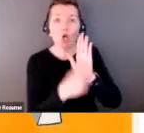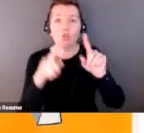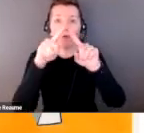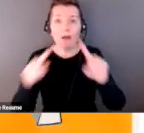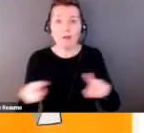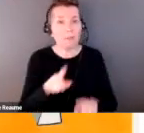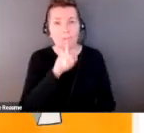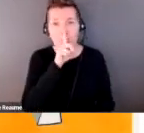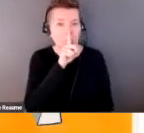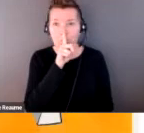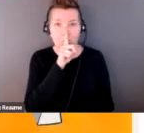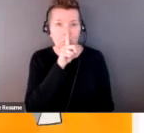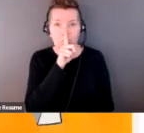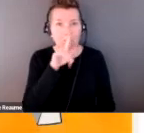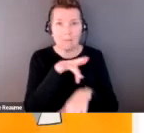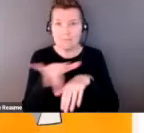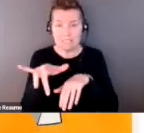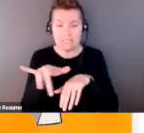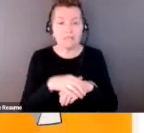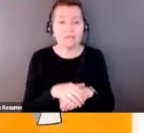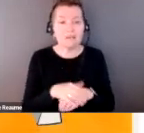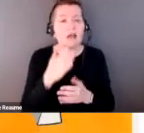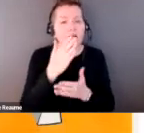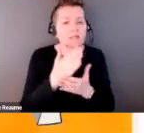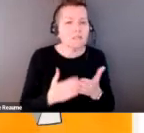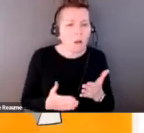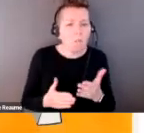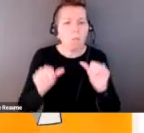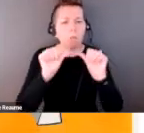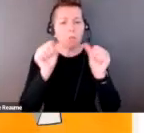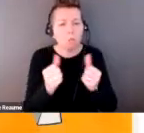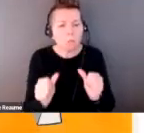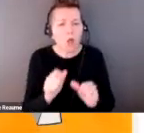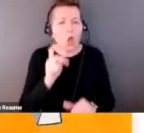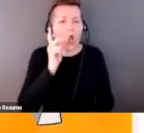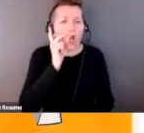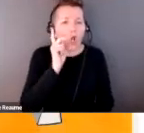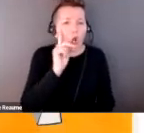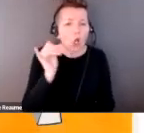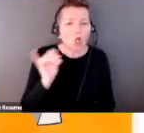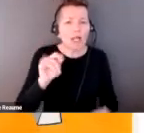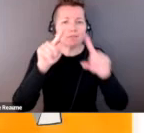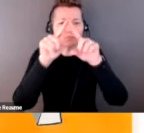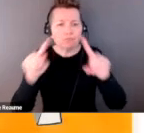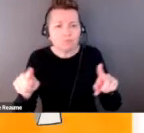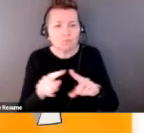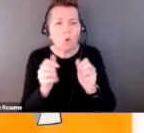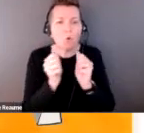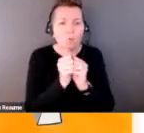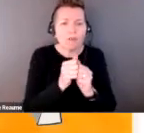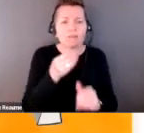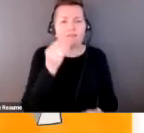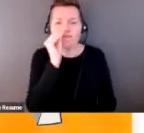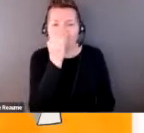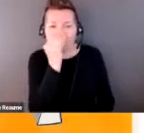floral shapes or shapes of triangles with some leafs kind of